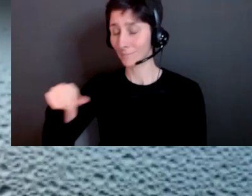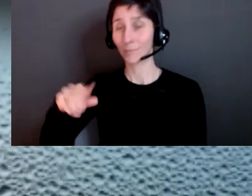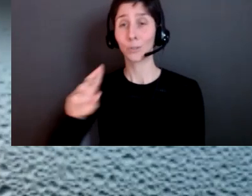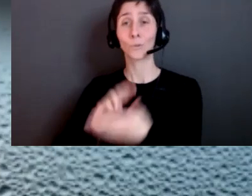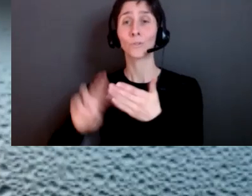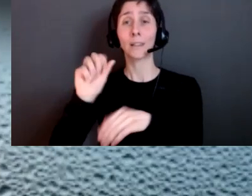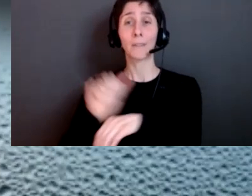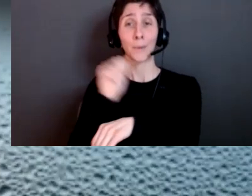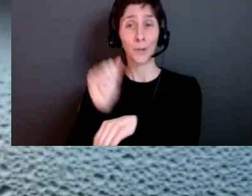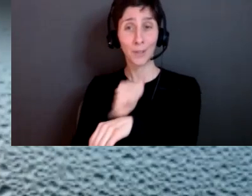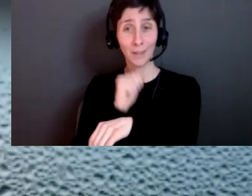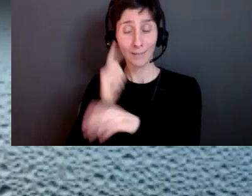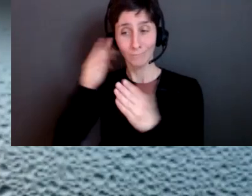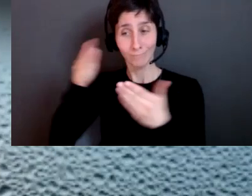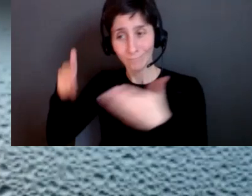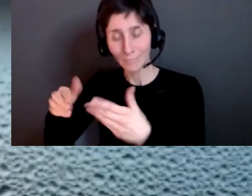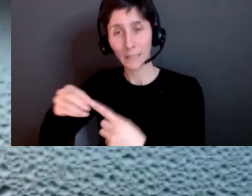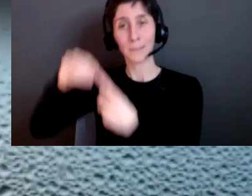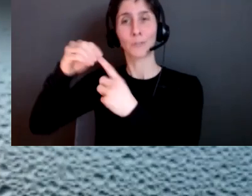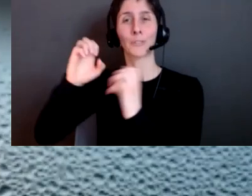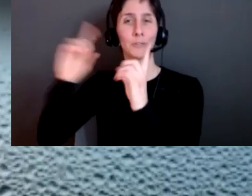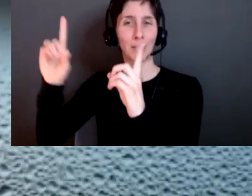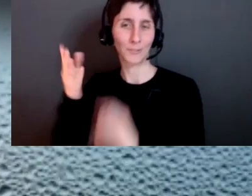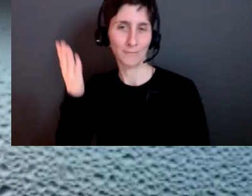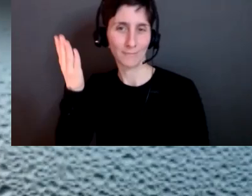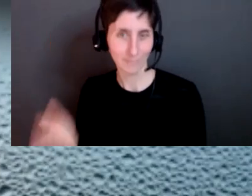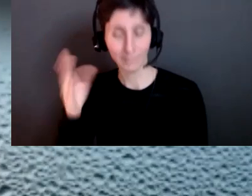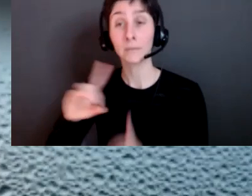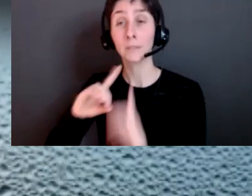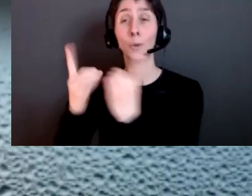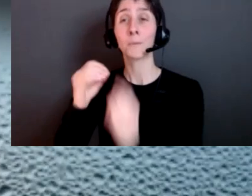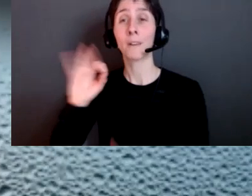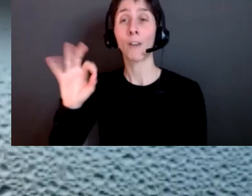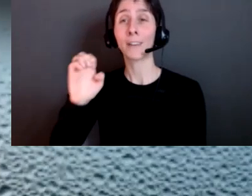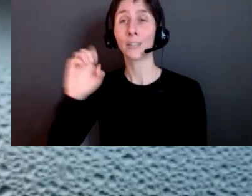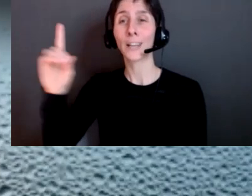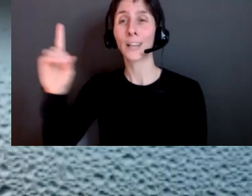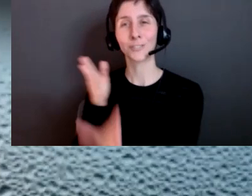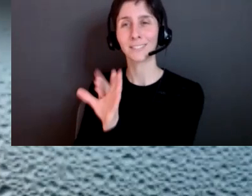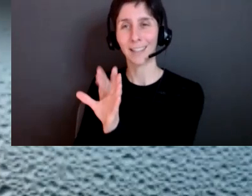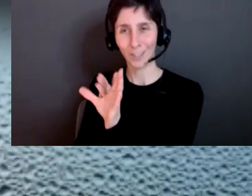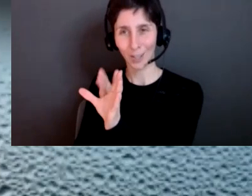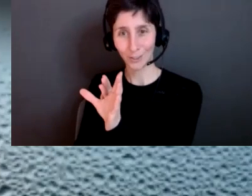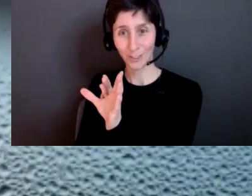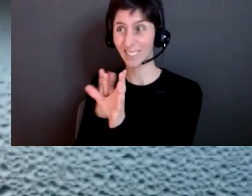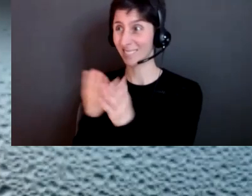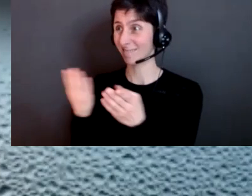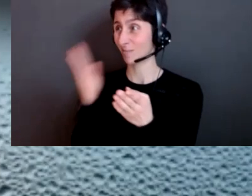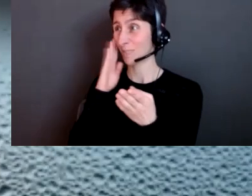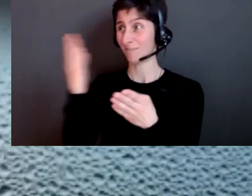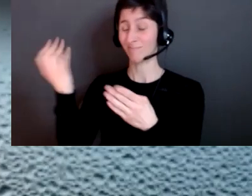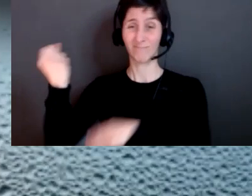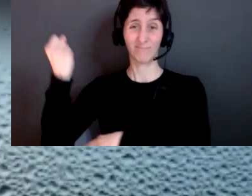in the area of special education in the department of educational psychology which will be no more as of